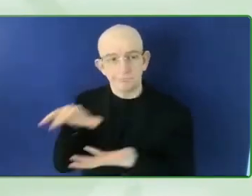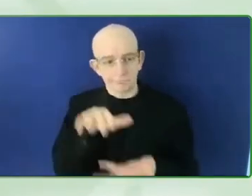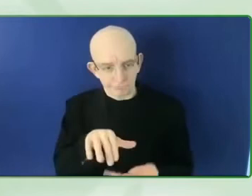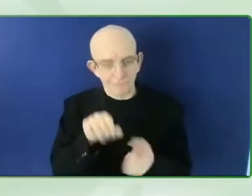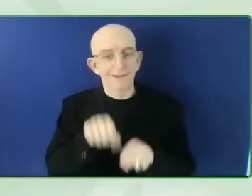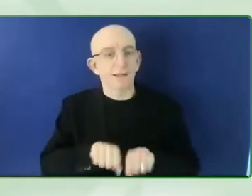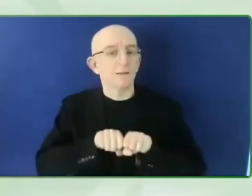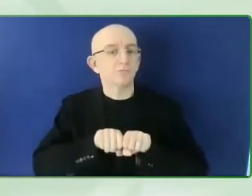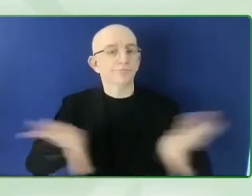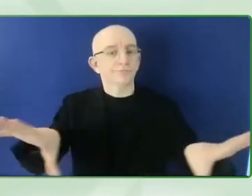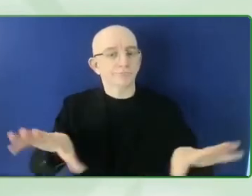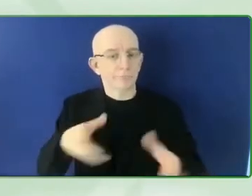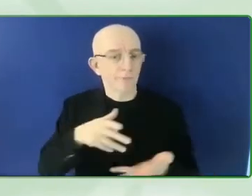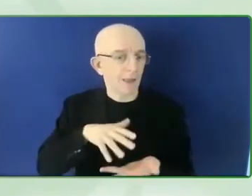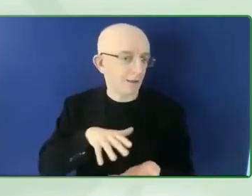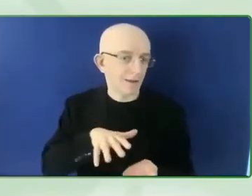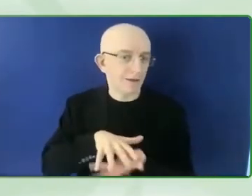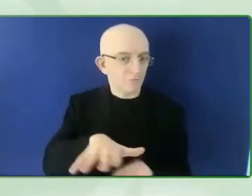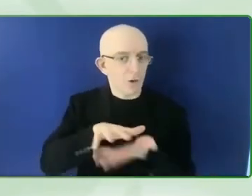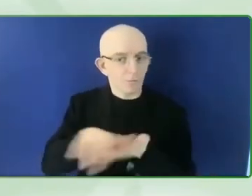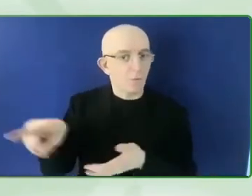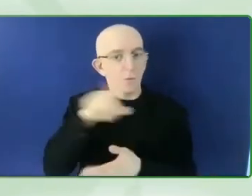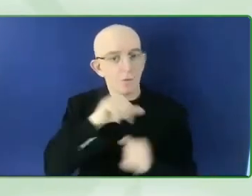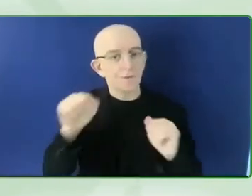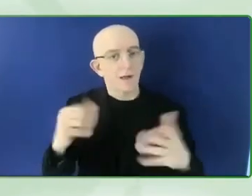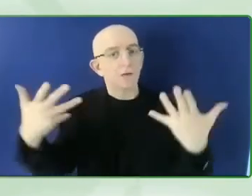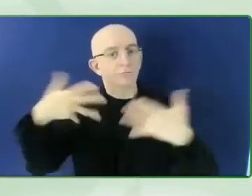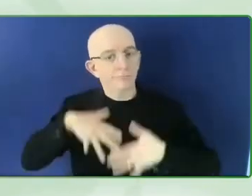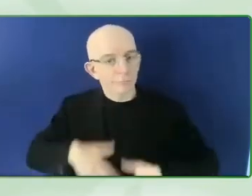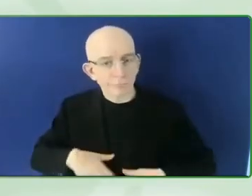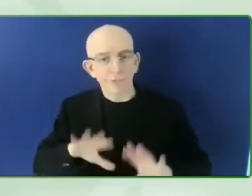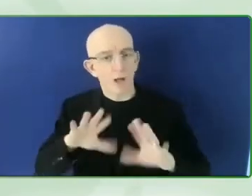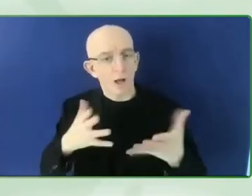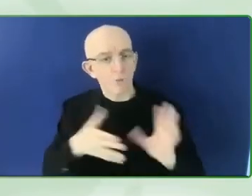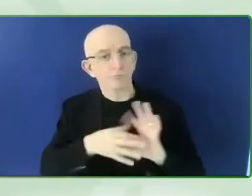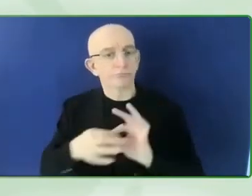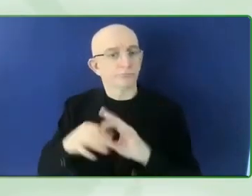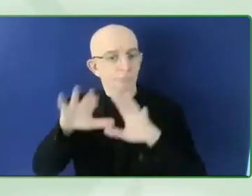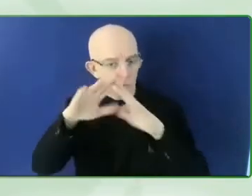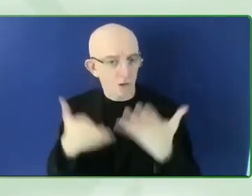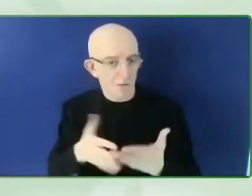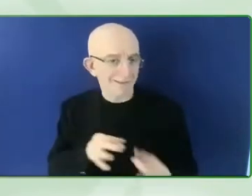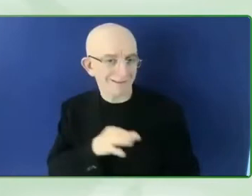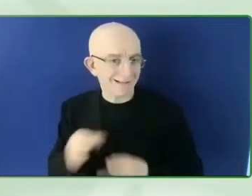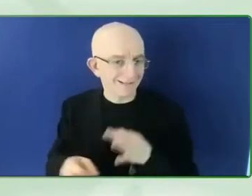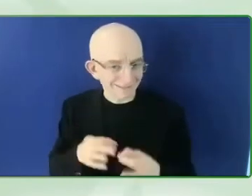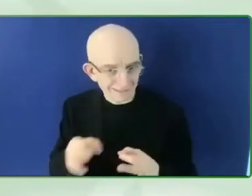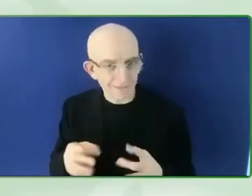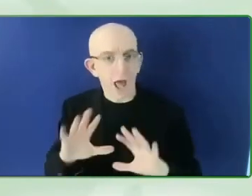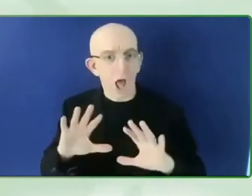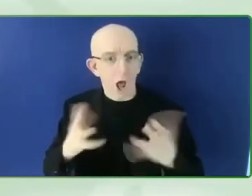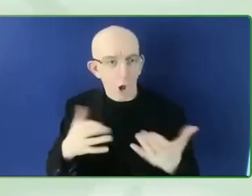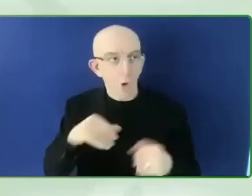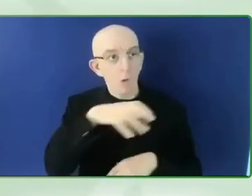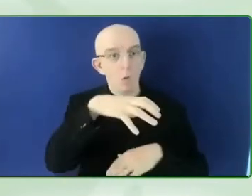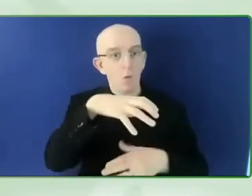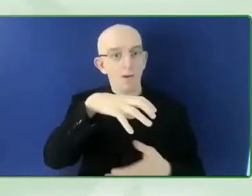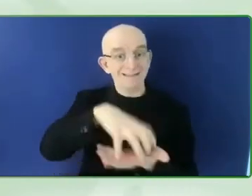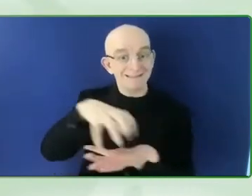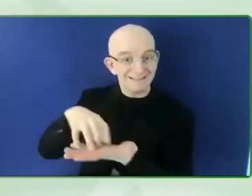We're also leading the conversation with partners to keep this subject high on both the disability and the climate agendas,